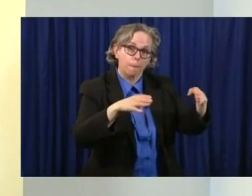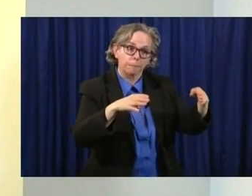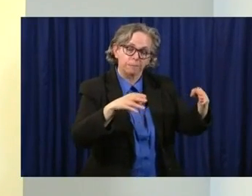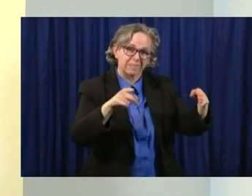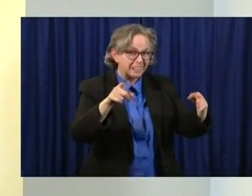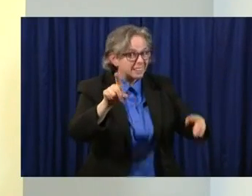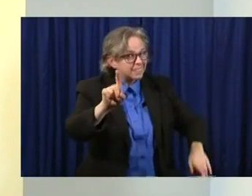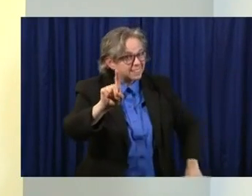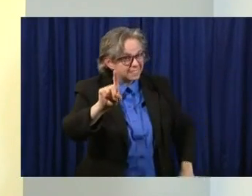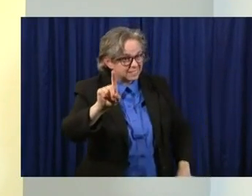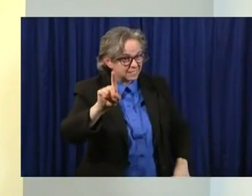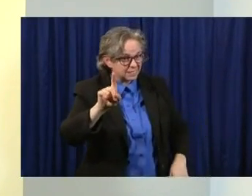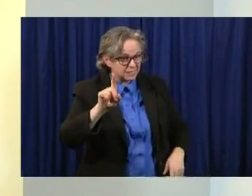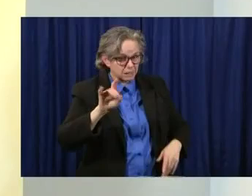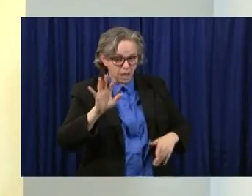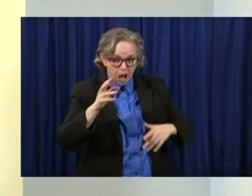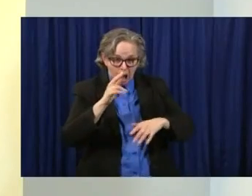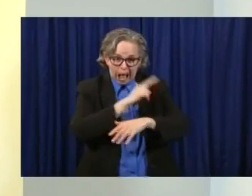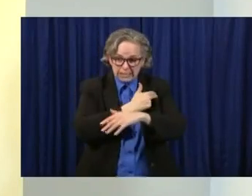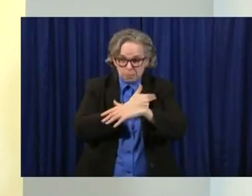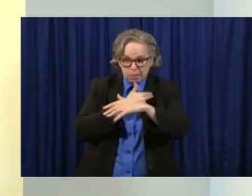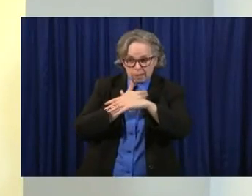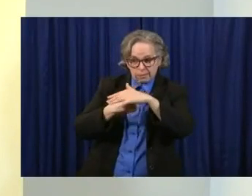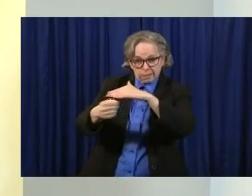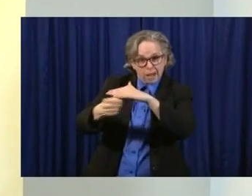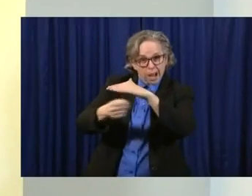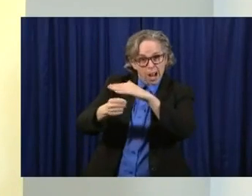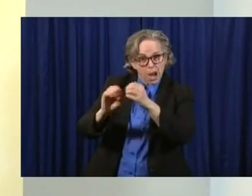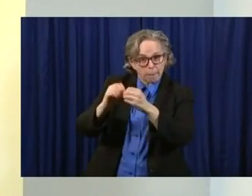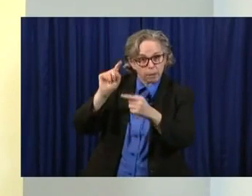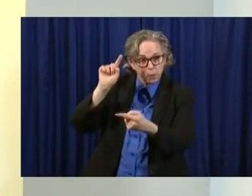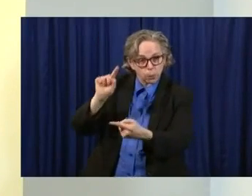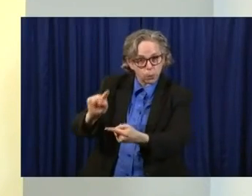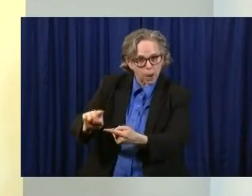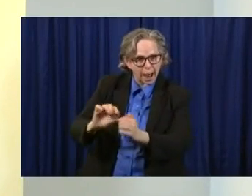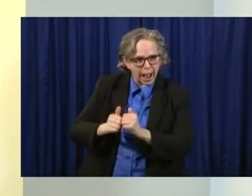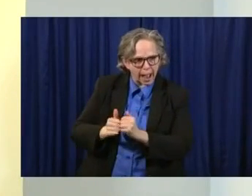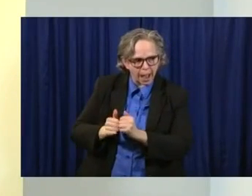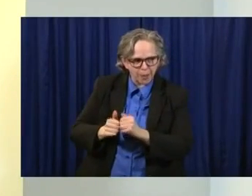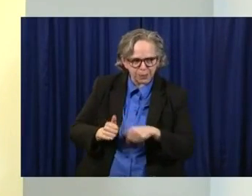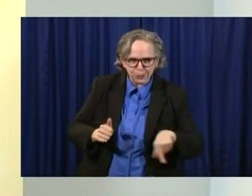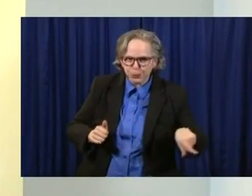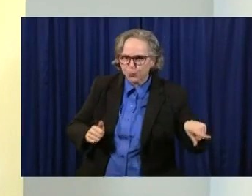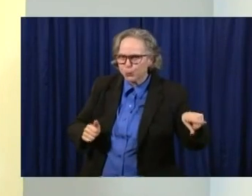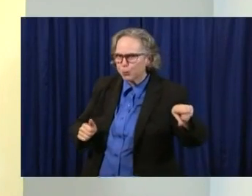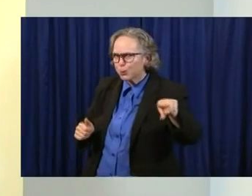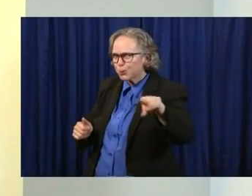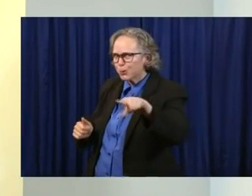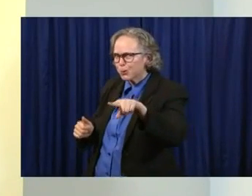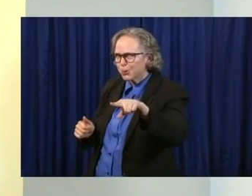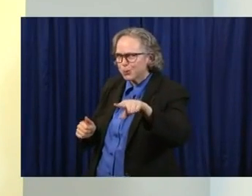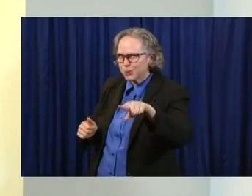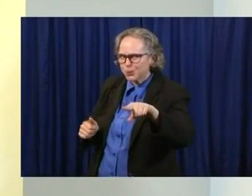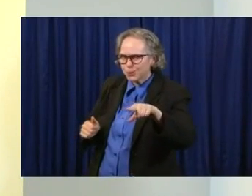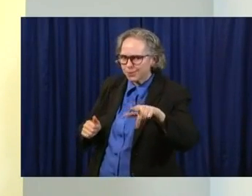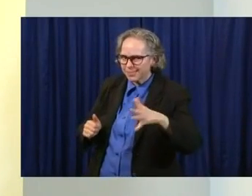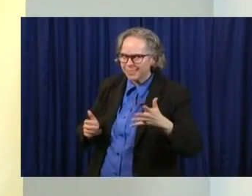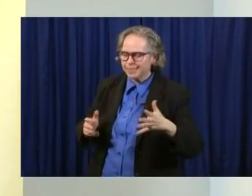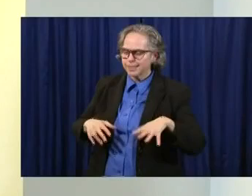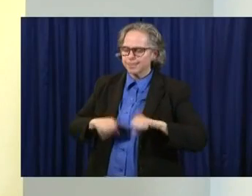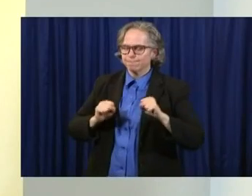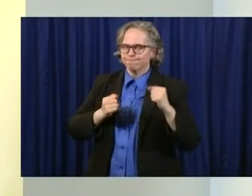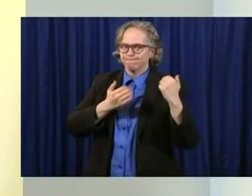trend where it needs to be on the decline, not seeing us rise back up, is for people to just do what's right.